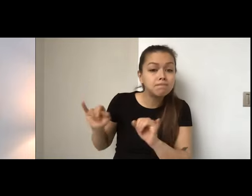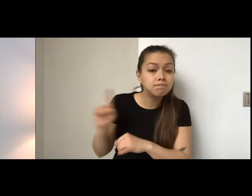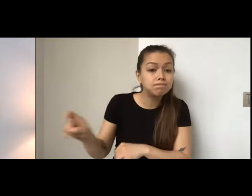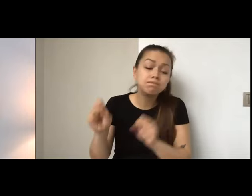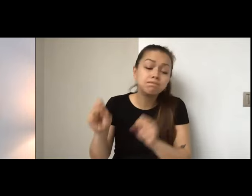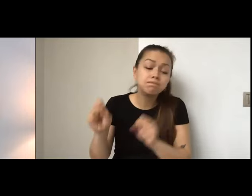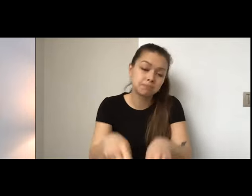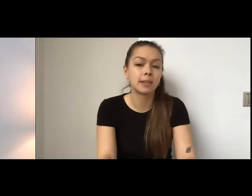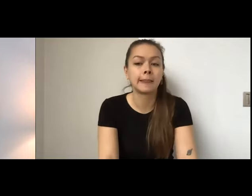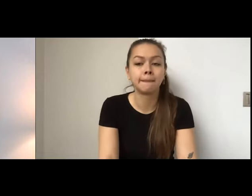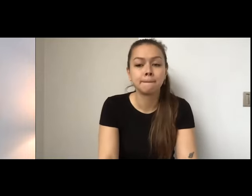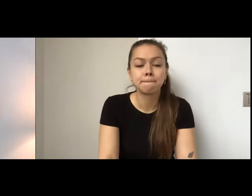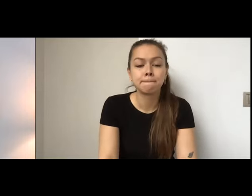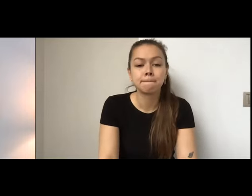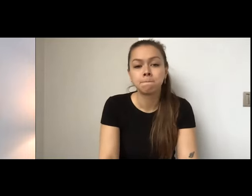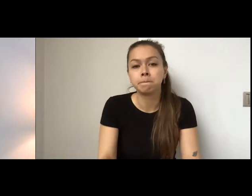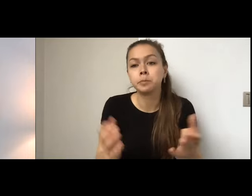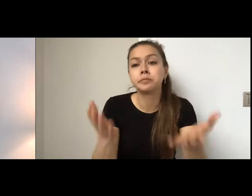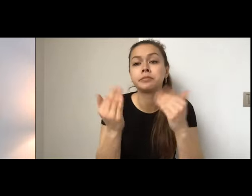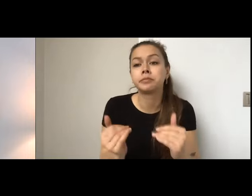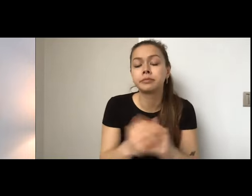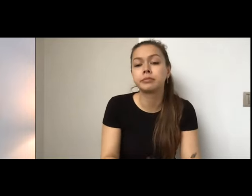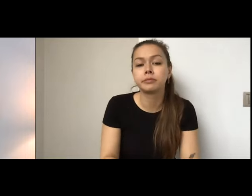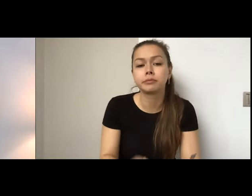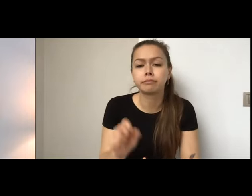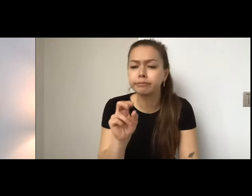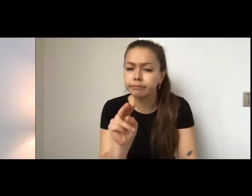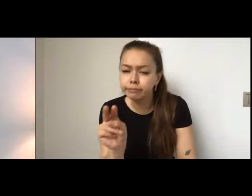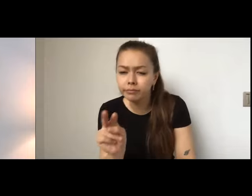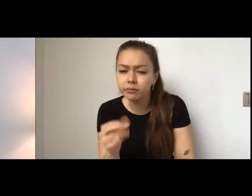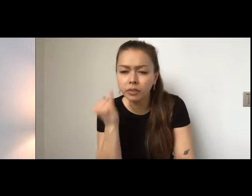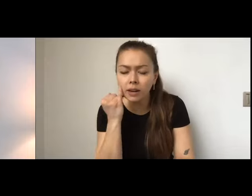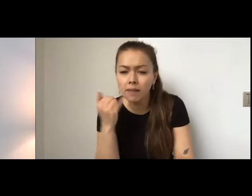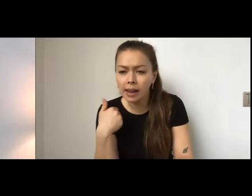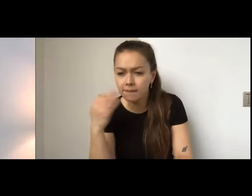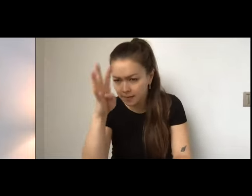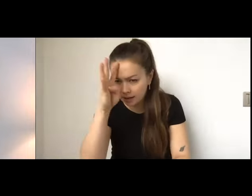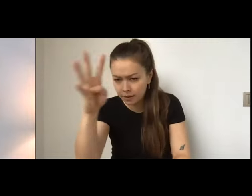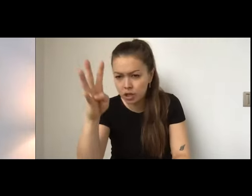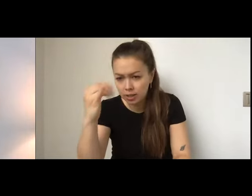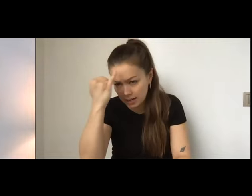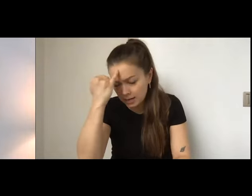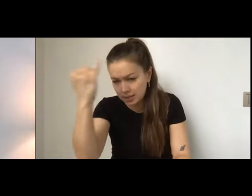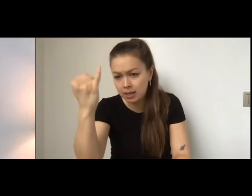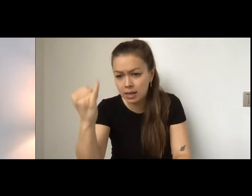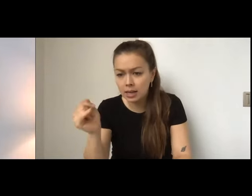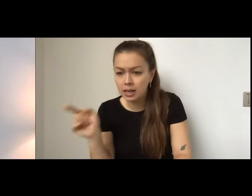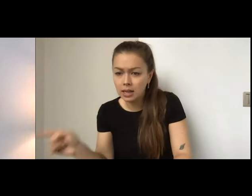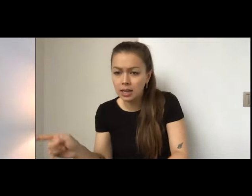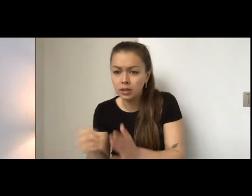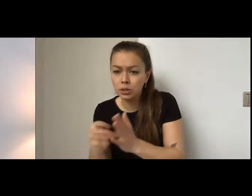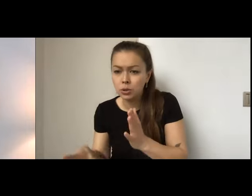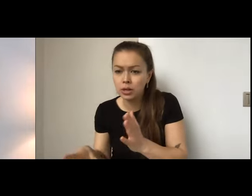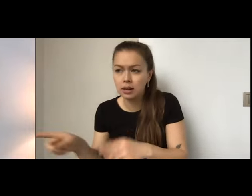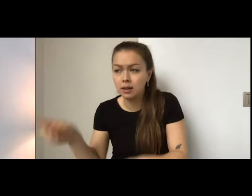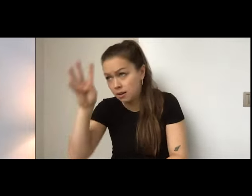let's see if we have an innovation idea and the students found the solution, realizing it, who owns the IP? Again, I think